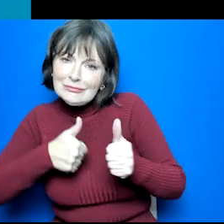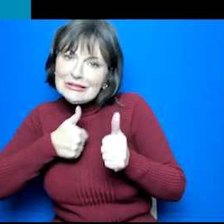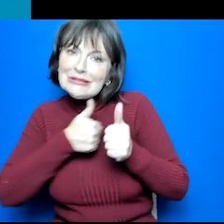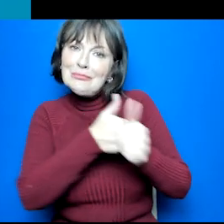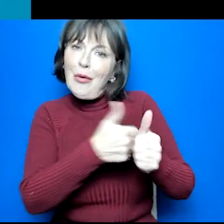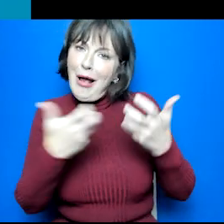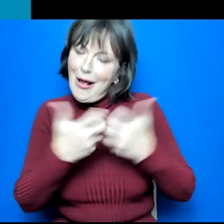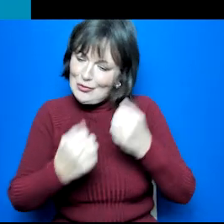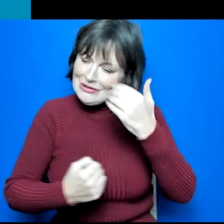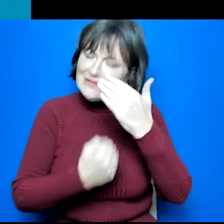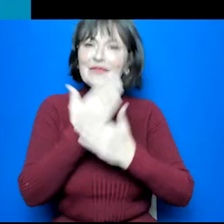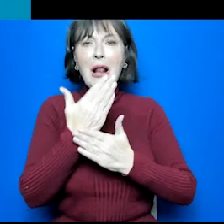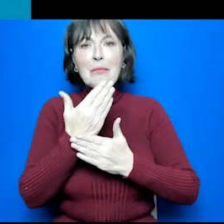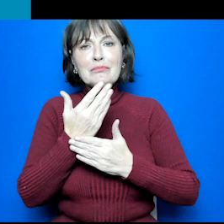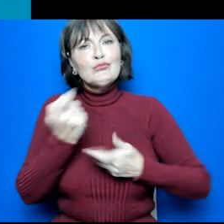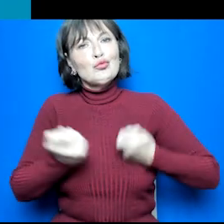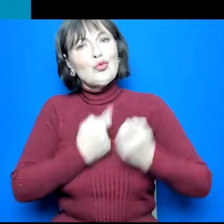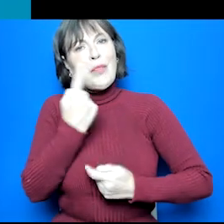to tell you a little bit more.